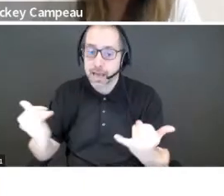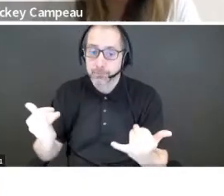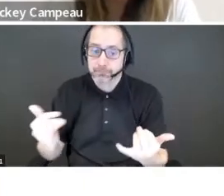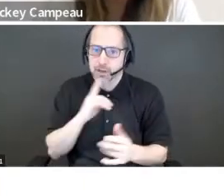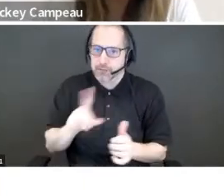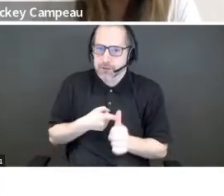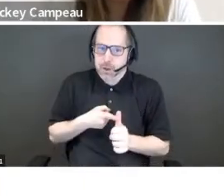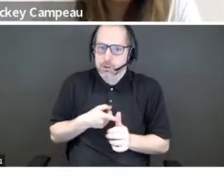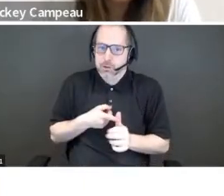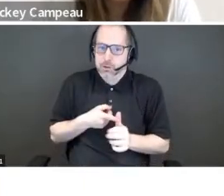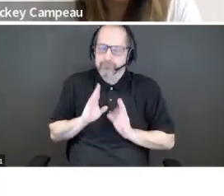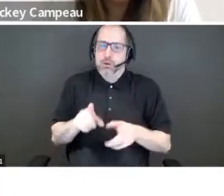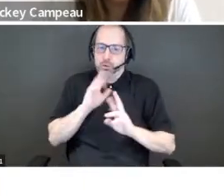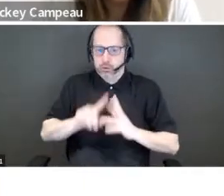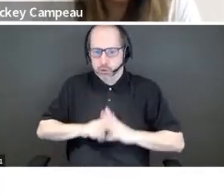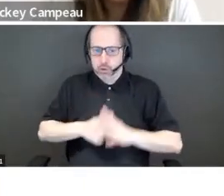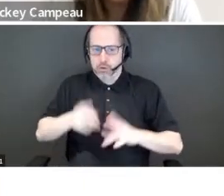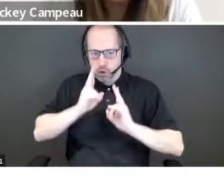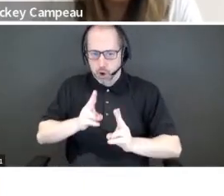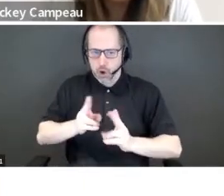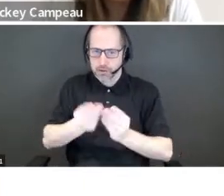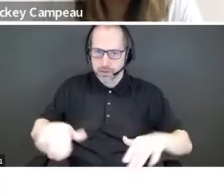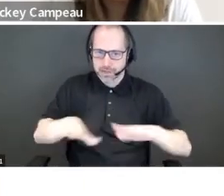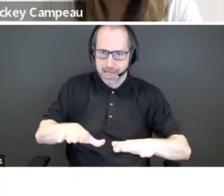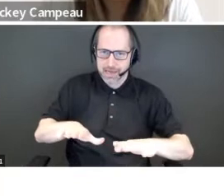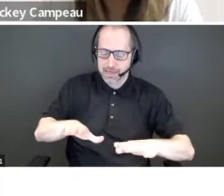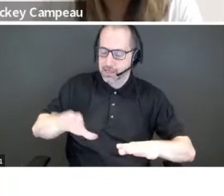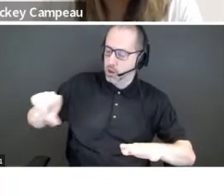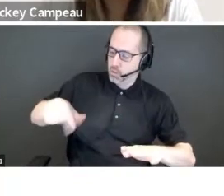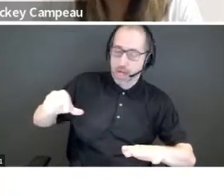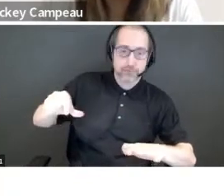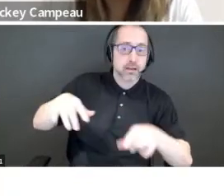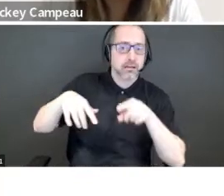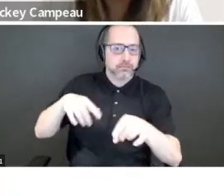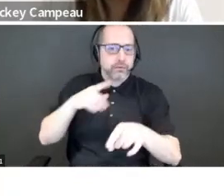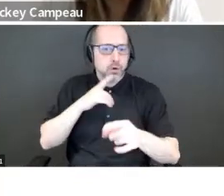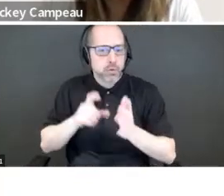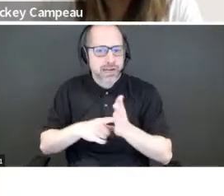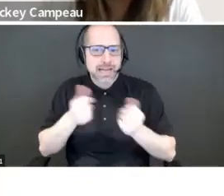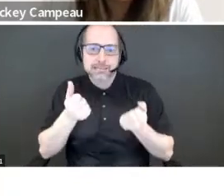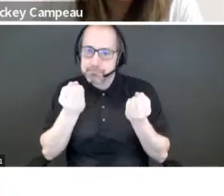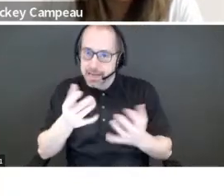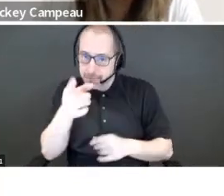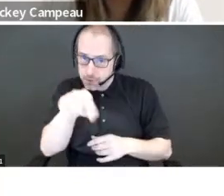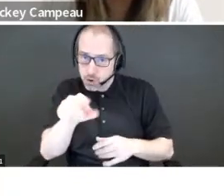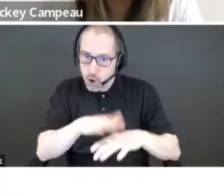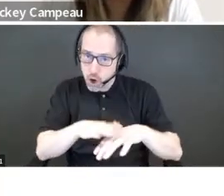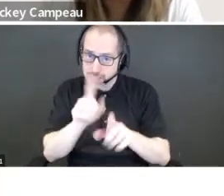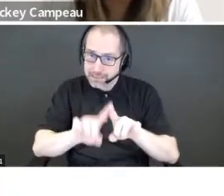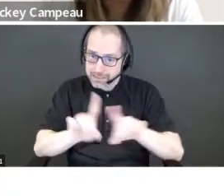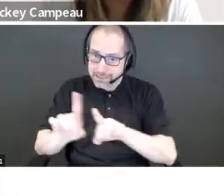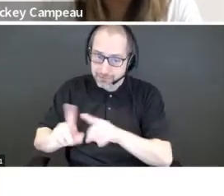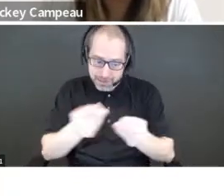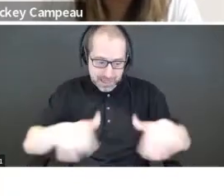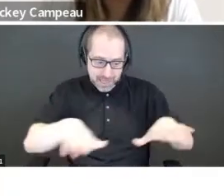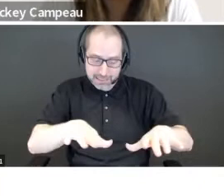give recognition to the land that Guelph is on. We acknowledge that many others here today may be on different territory, so we invite and encourage each